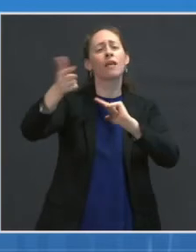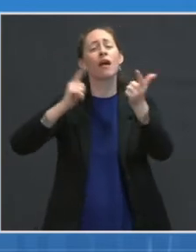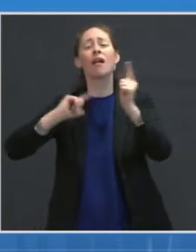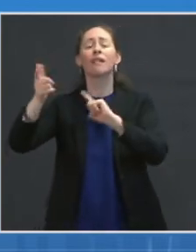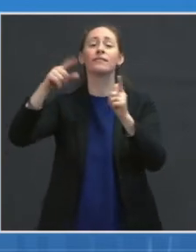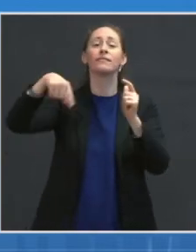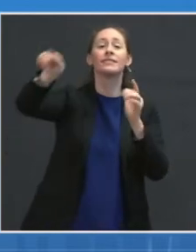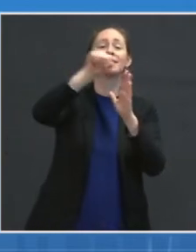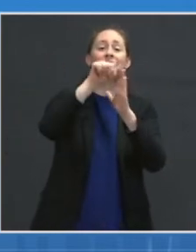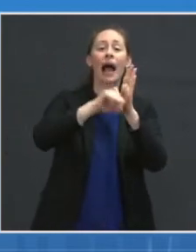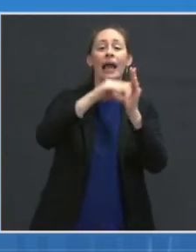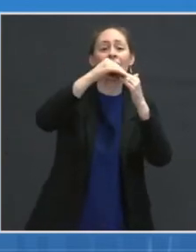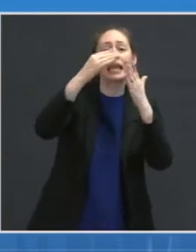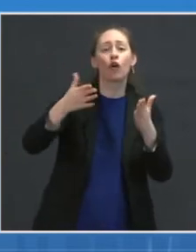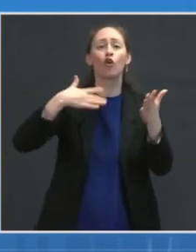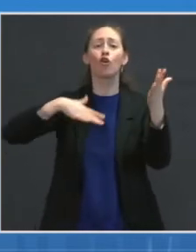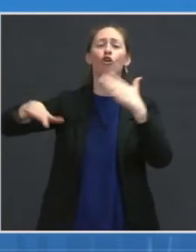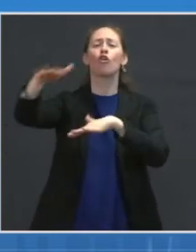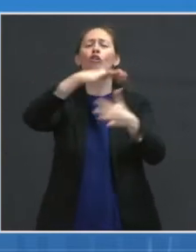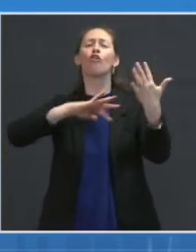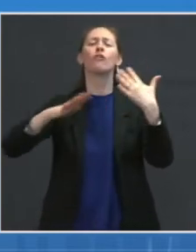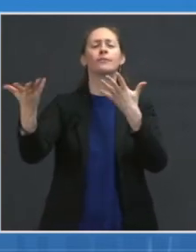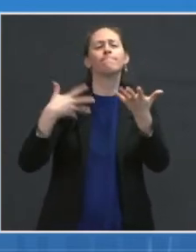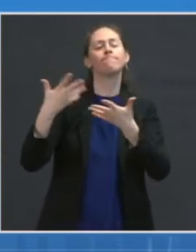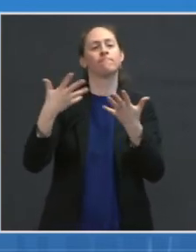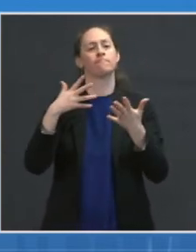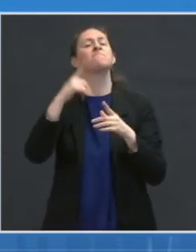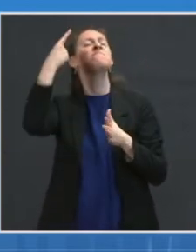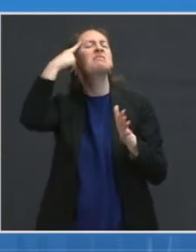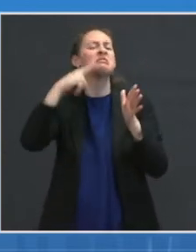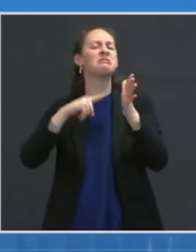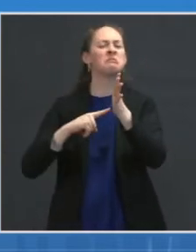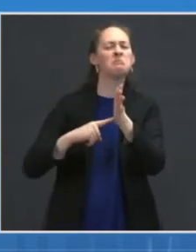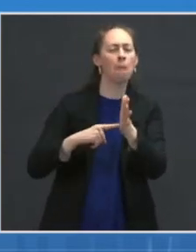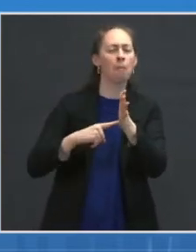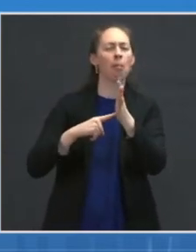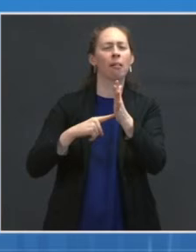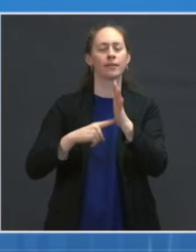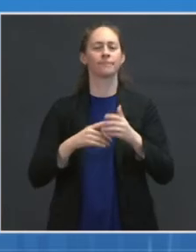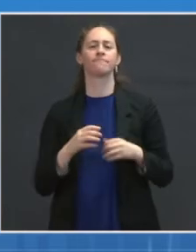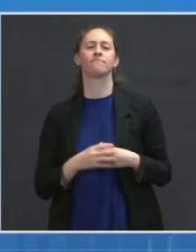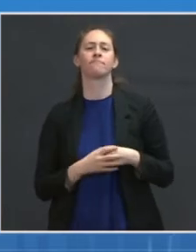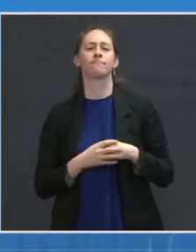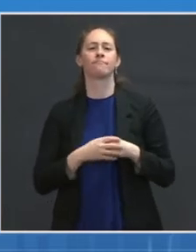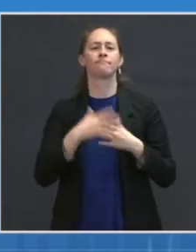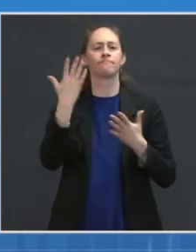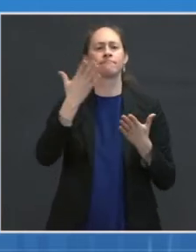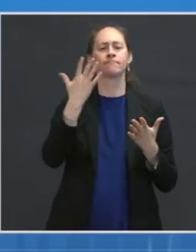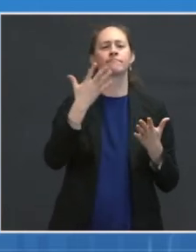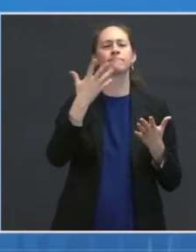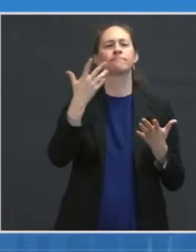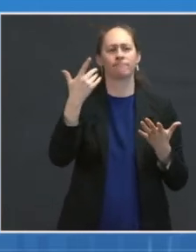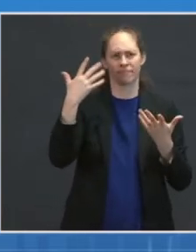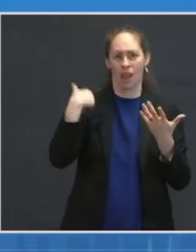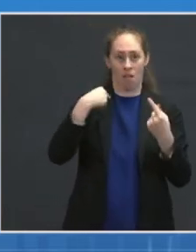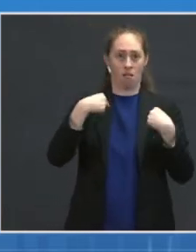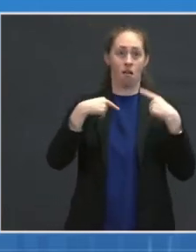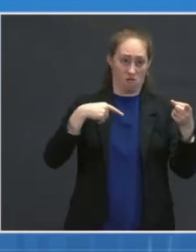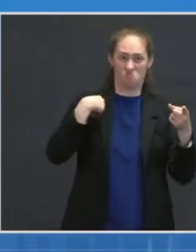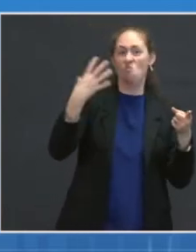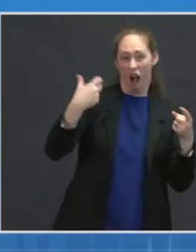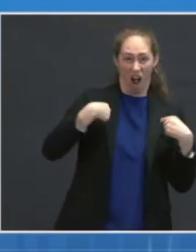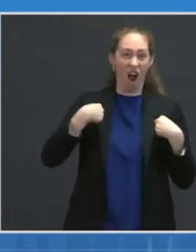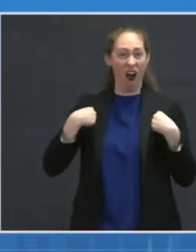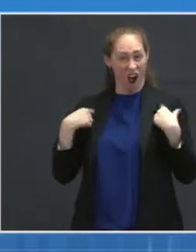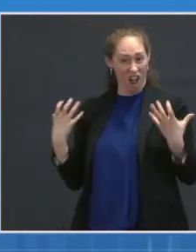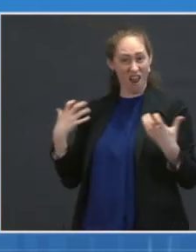As an illustration, we may have a governor who says, we're very interested in this. And then when we